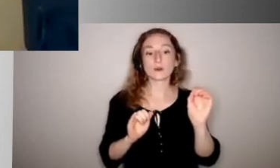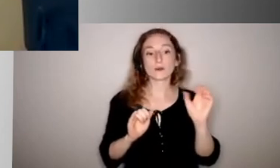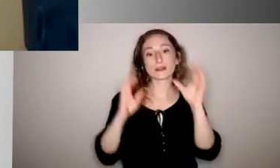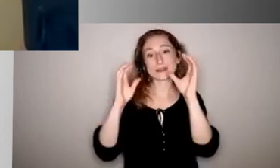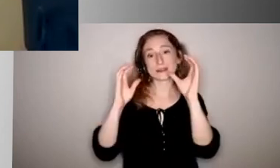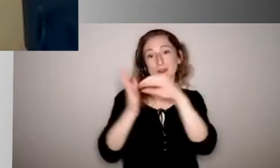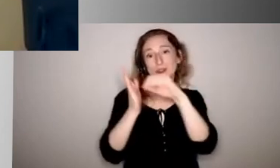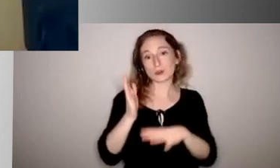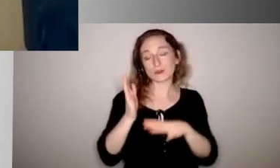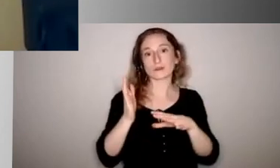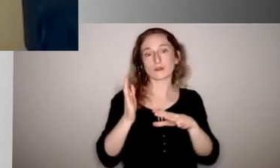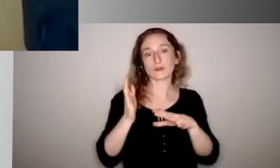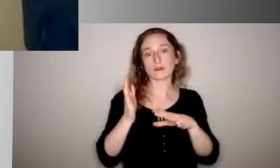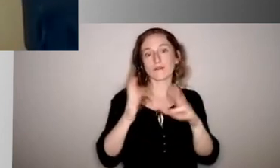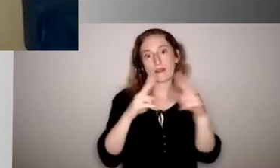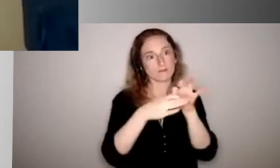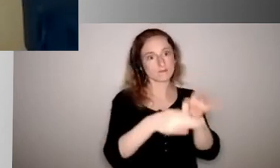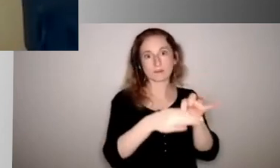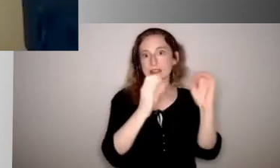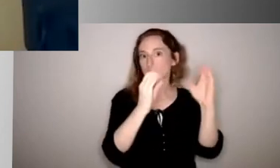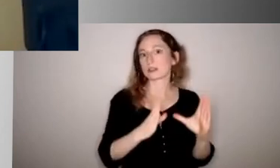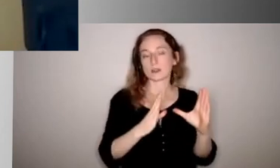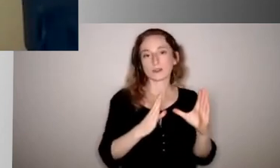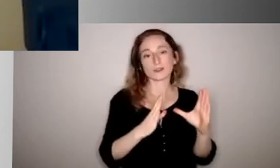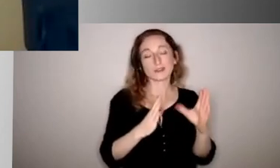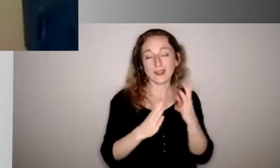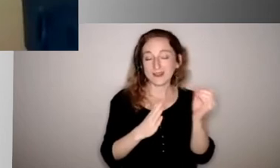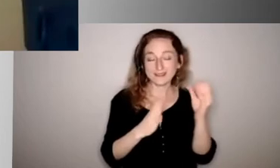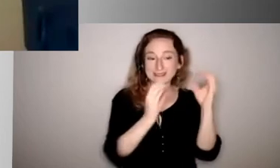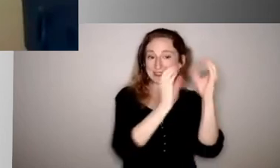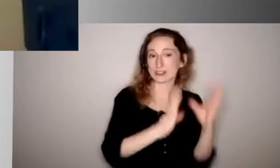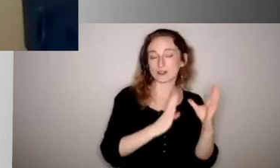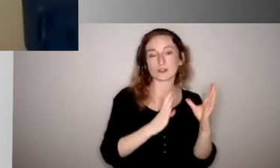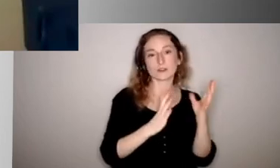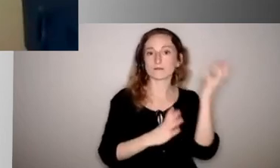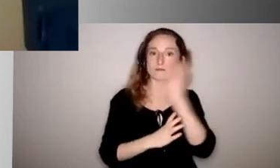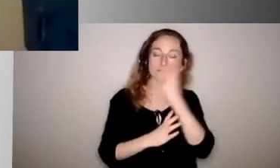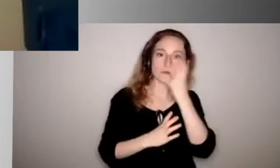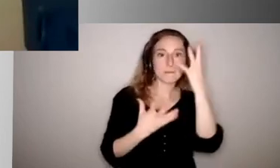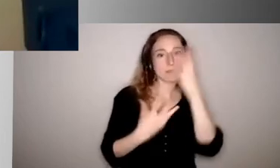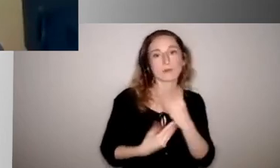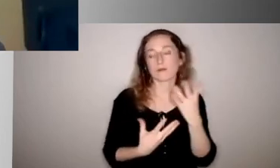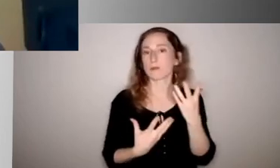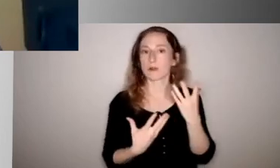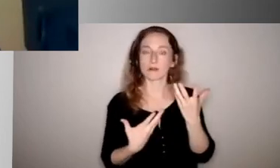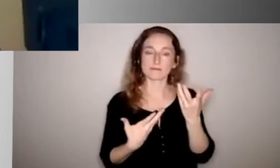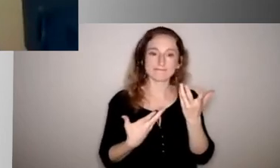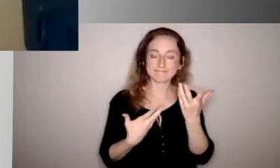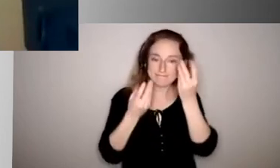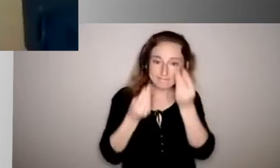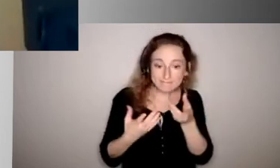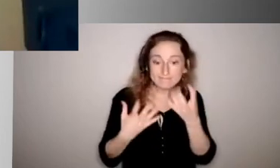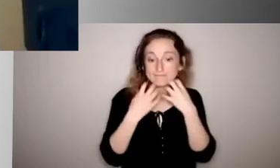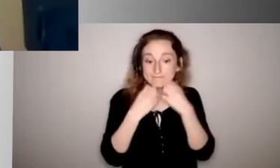do such an amazing job of making sure every child matters to them. It is a beautiful thing to see here in the hospital. And